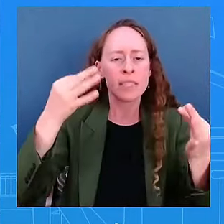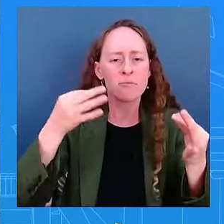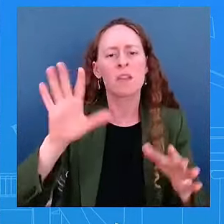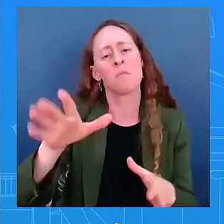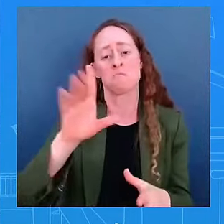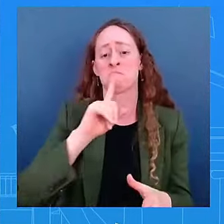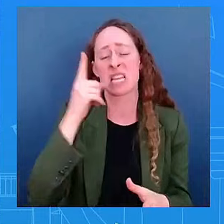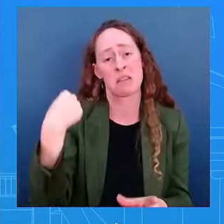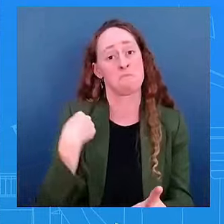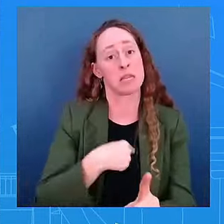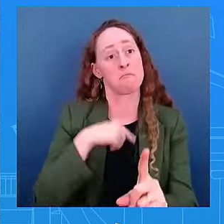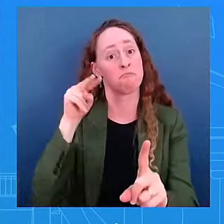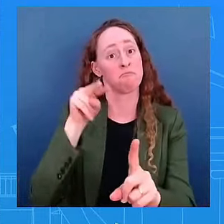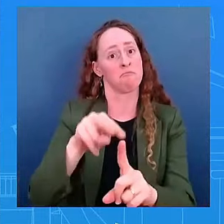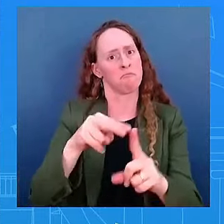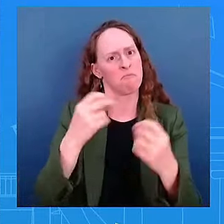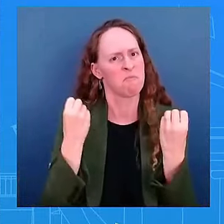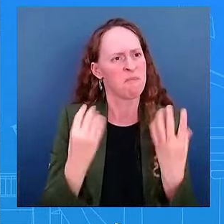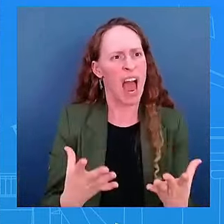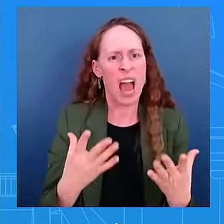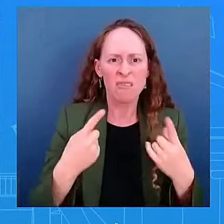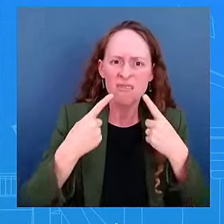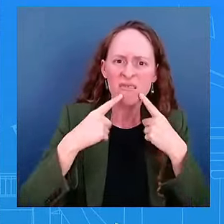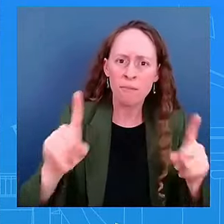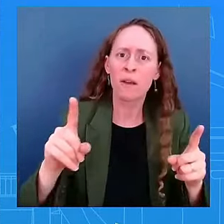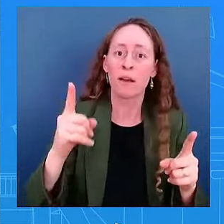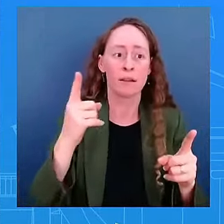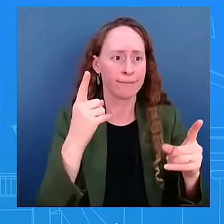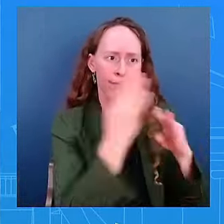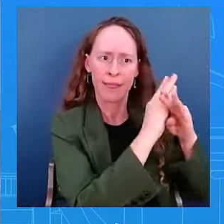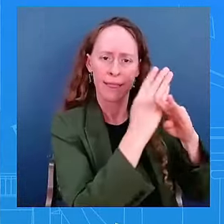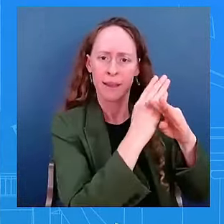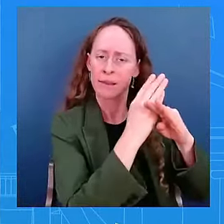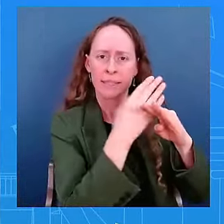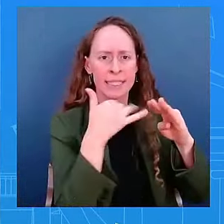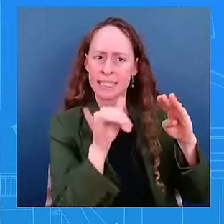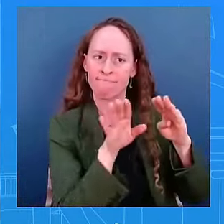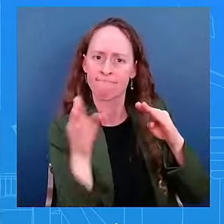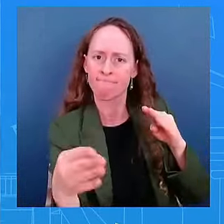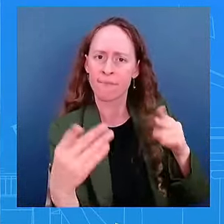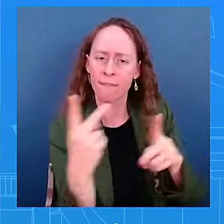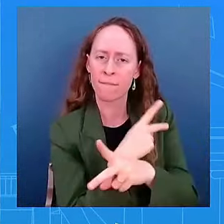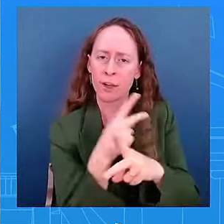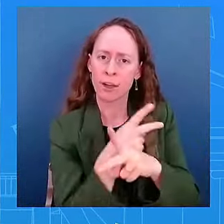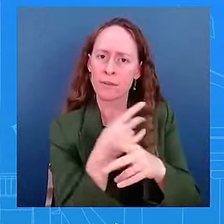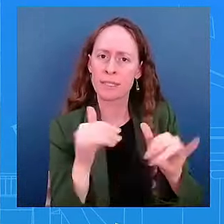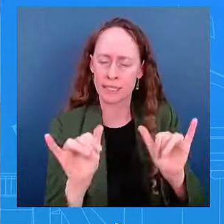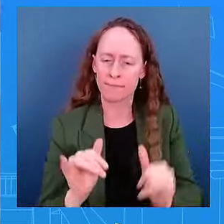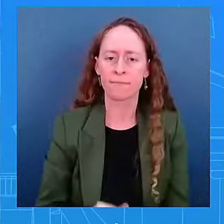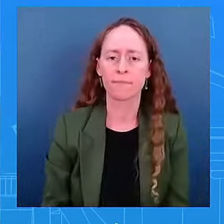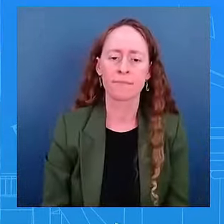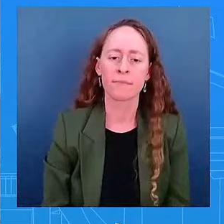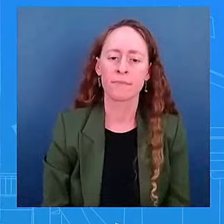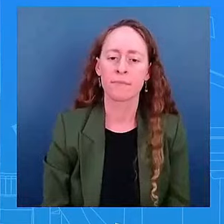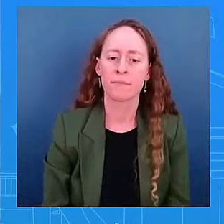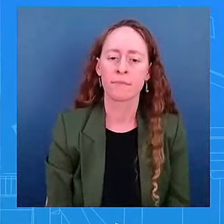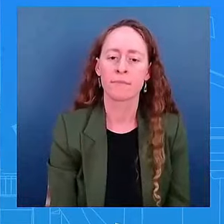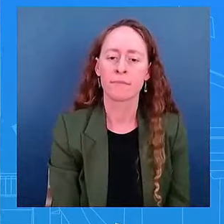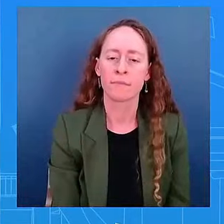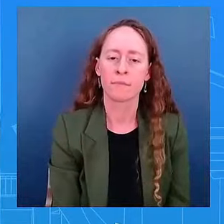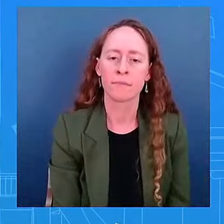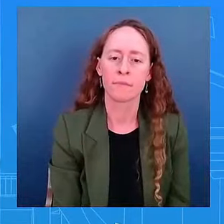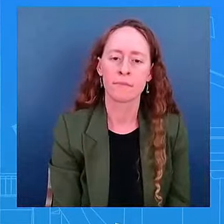president took action. The president took action. So, as you said, you mentioned this at the top, emphasizing this